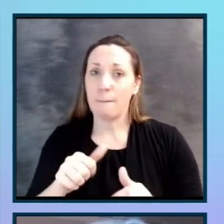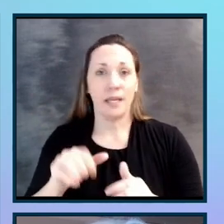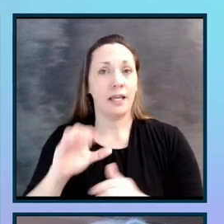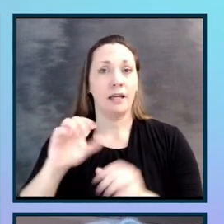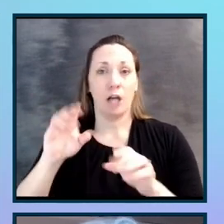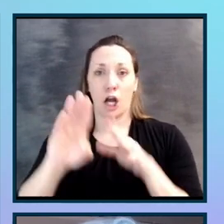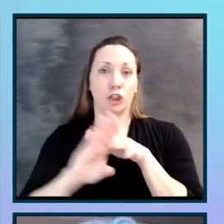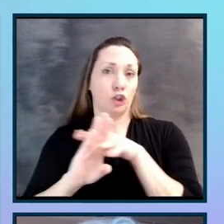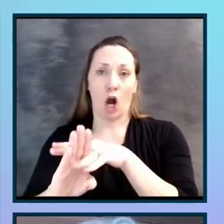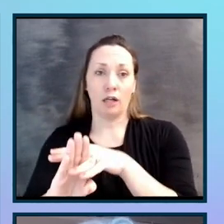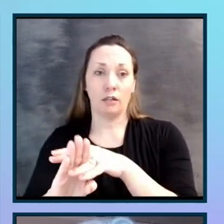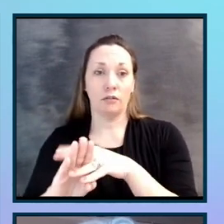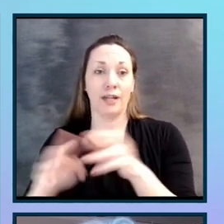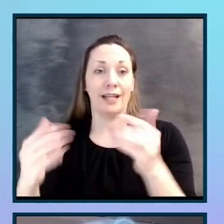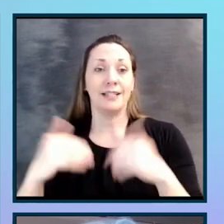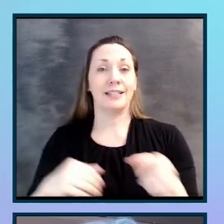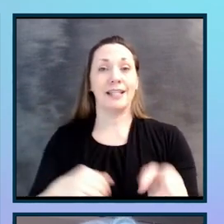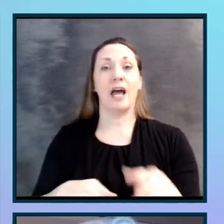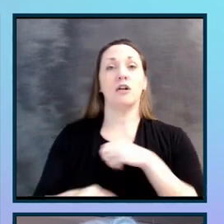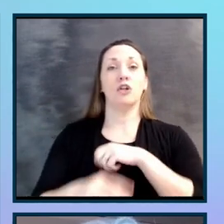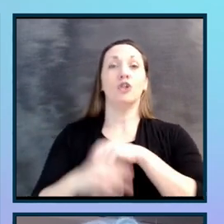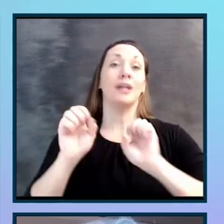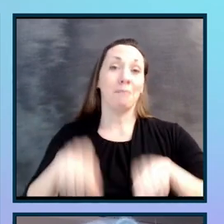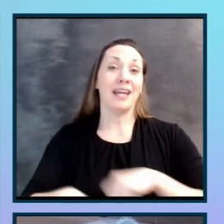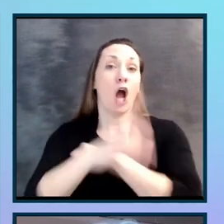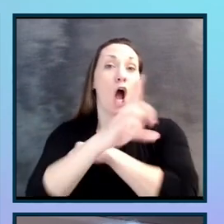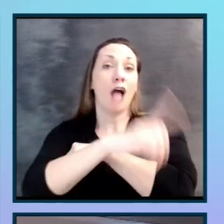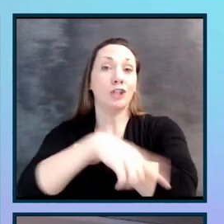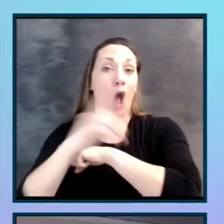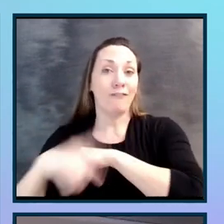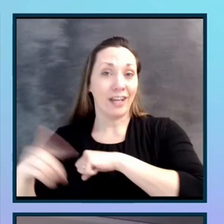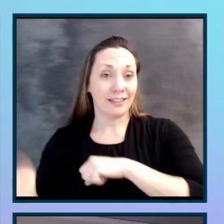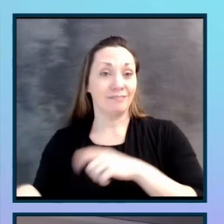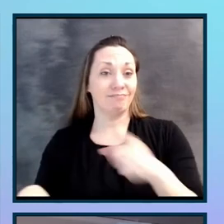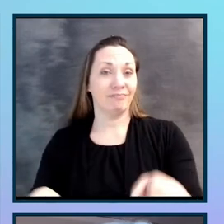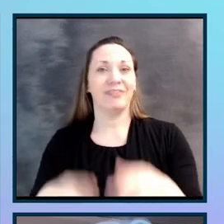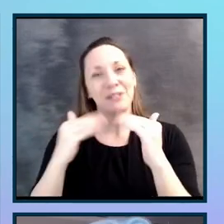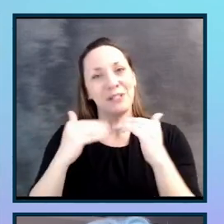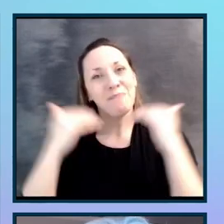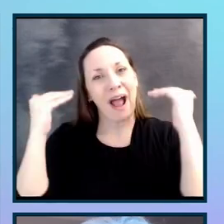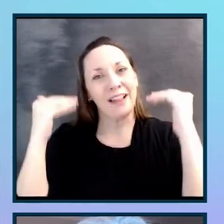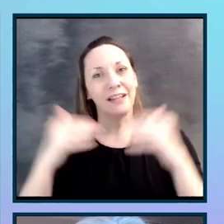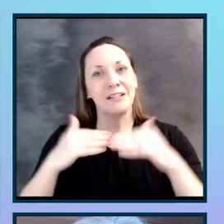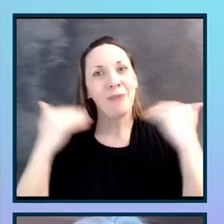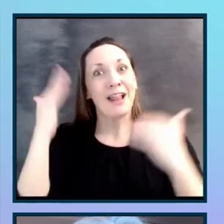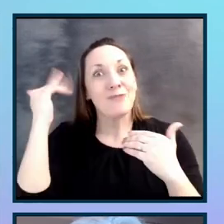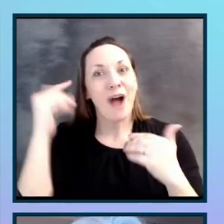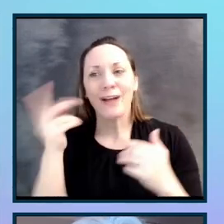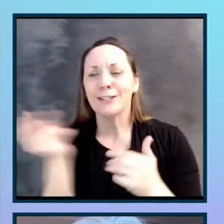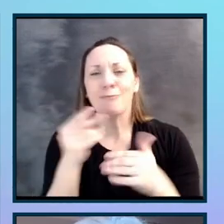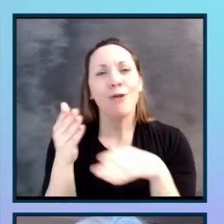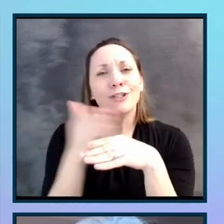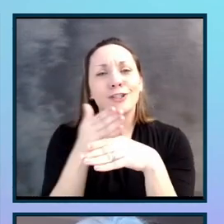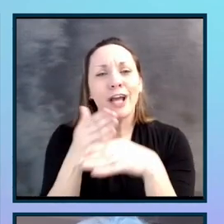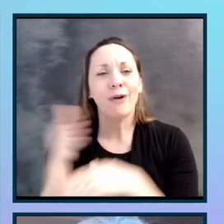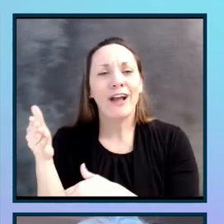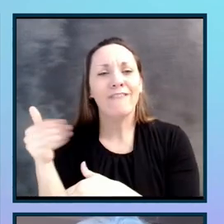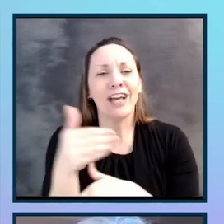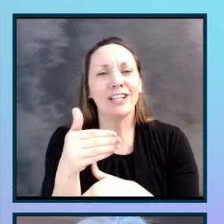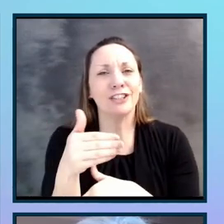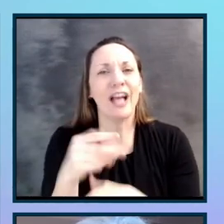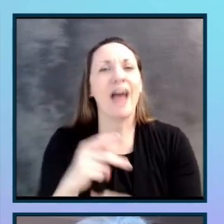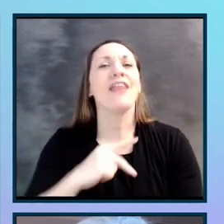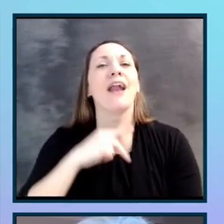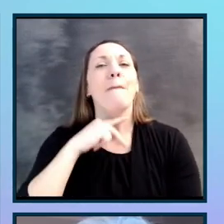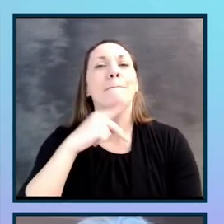the dolphins. These are two smiling dolphins, smiling because they're eating fish, which you can kind of see in the picture, and there's a plastic tube. The